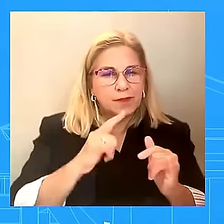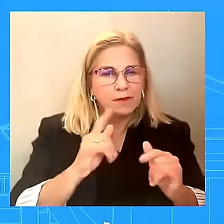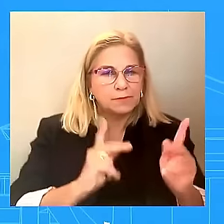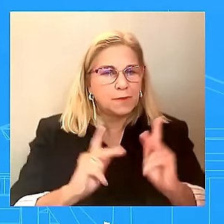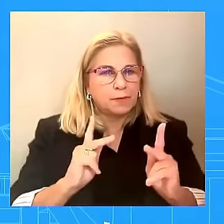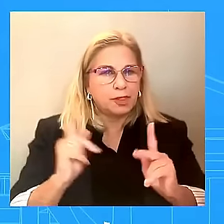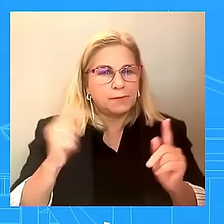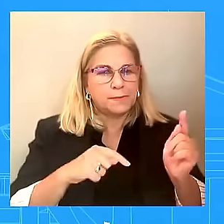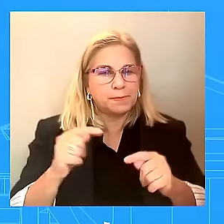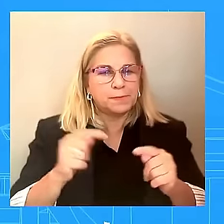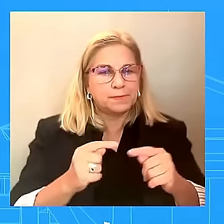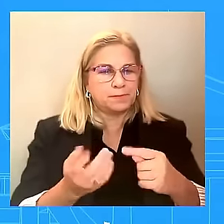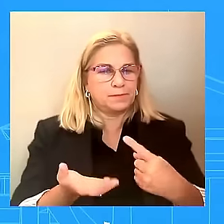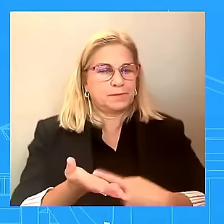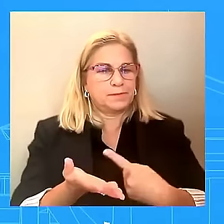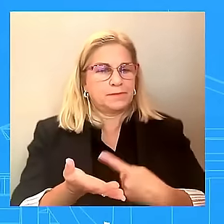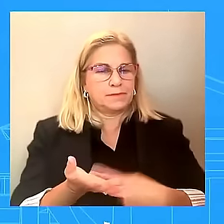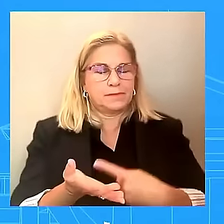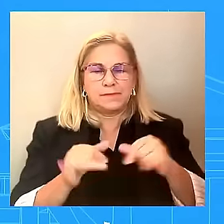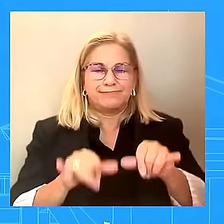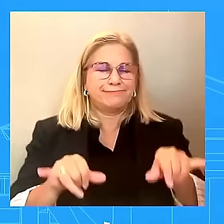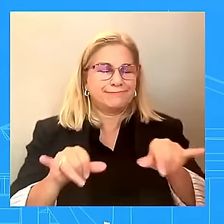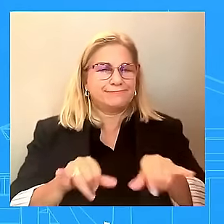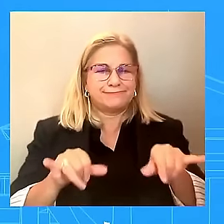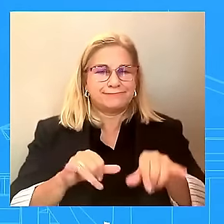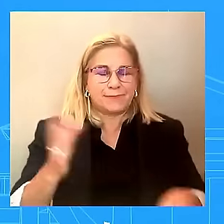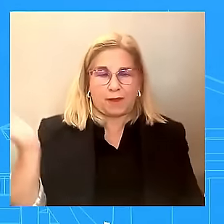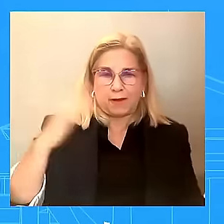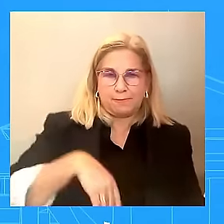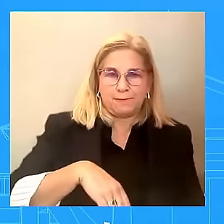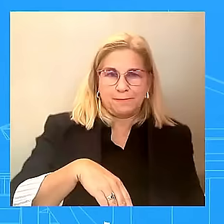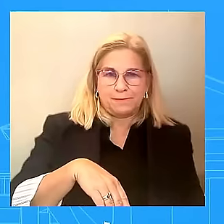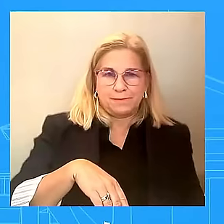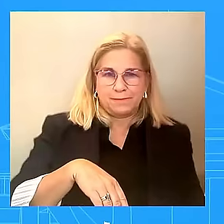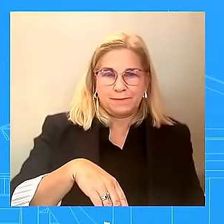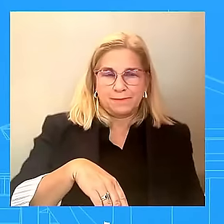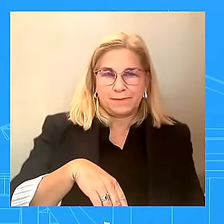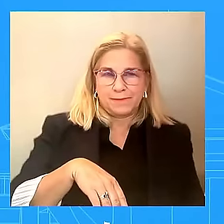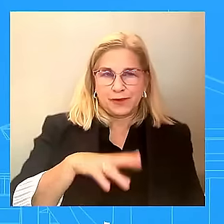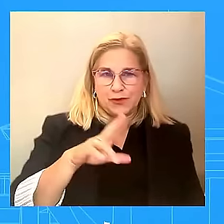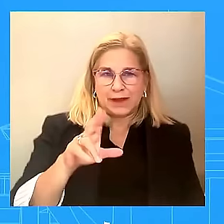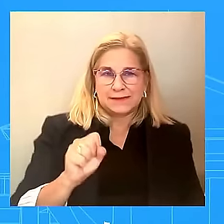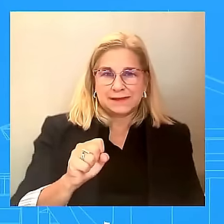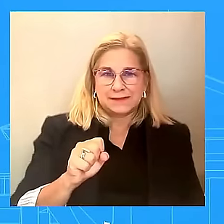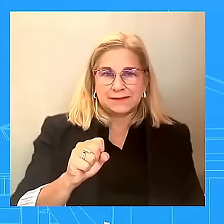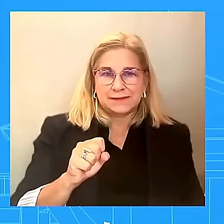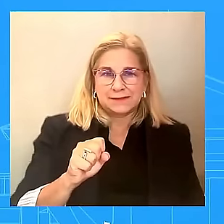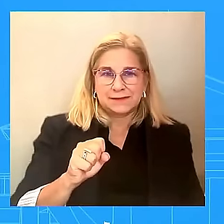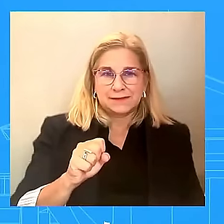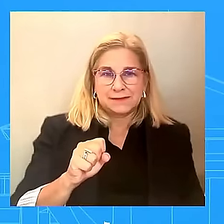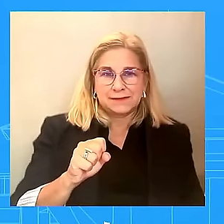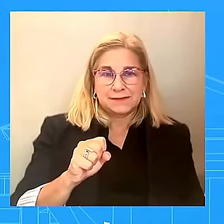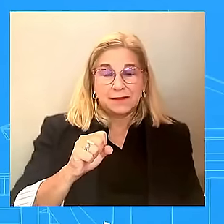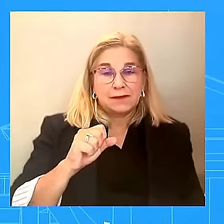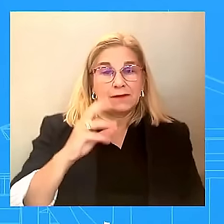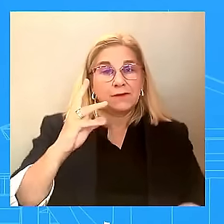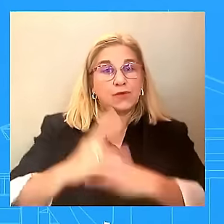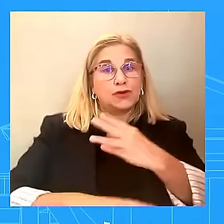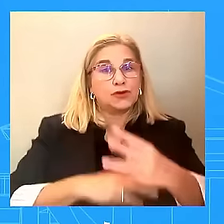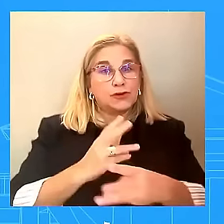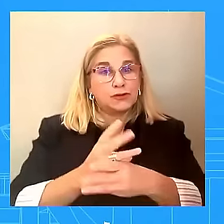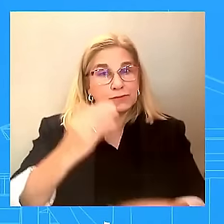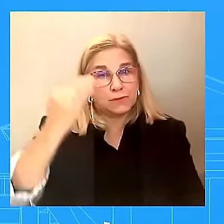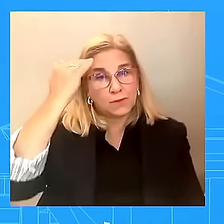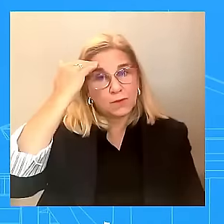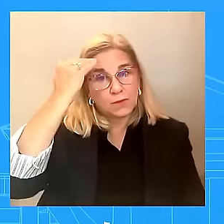U.S. And the whole world knows this is someone Putin wants dead. He's made very clear when it comes to